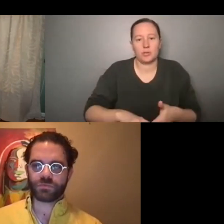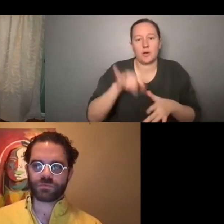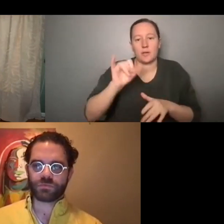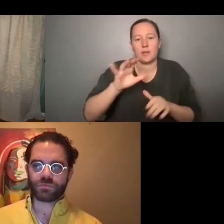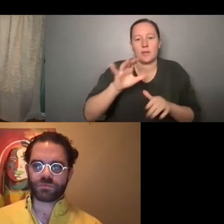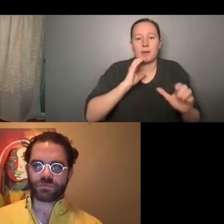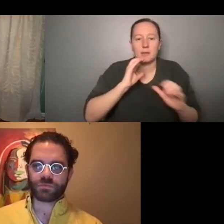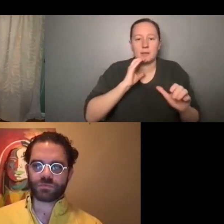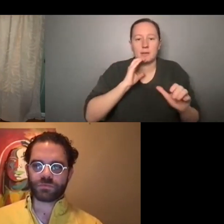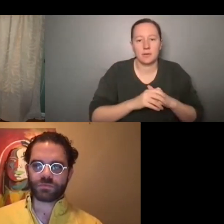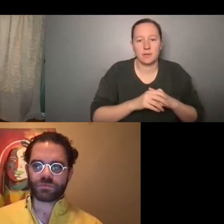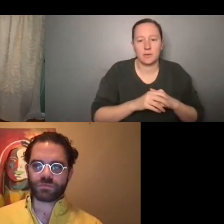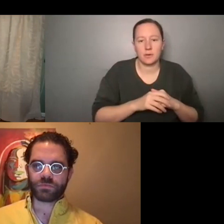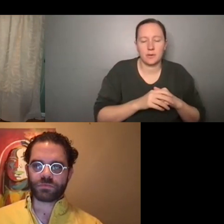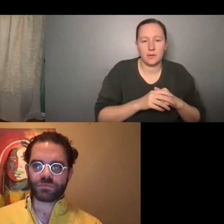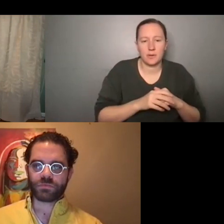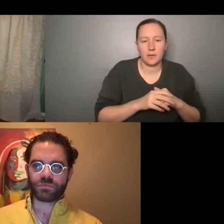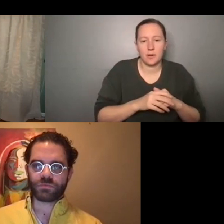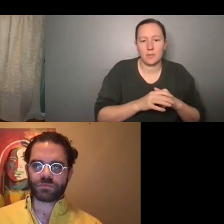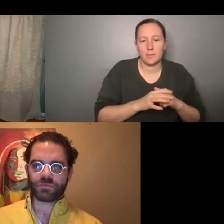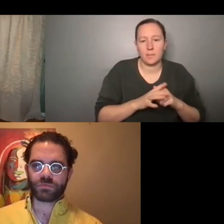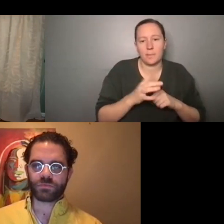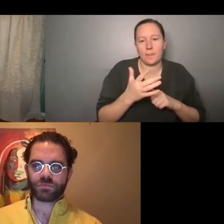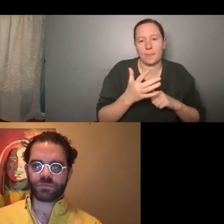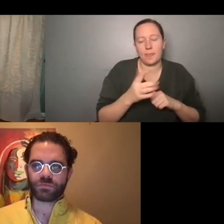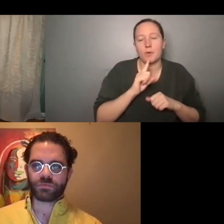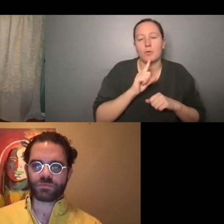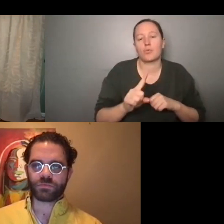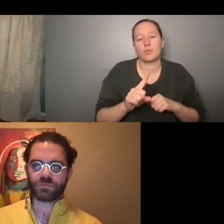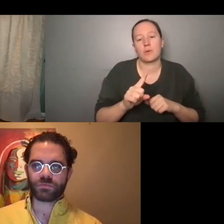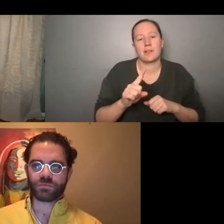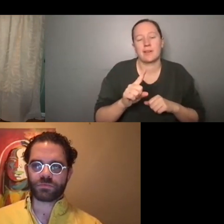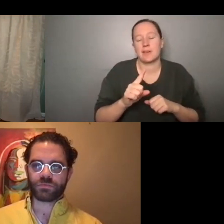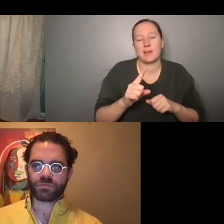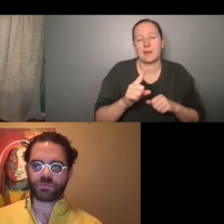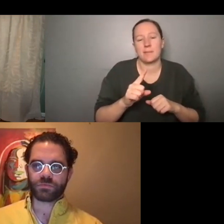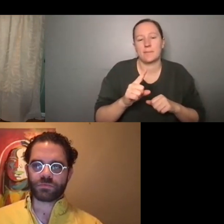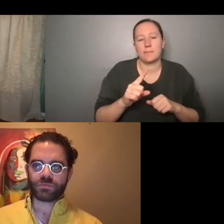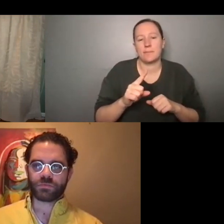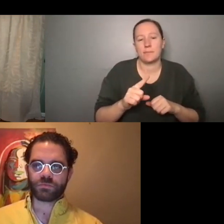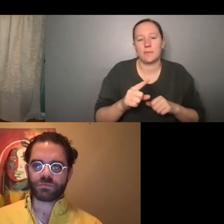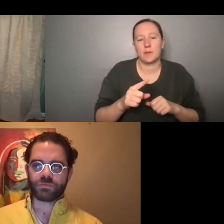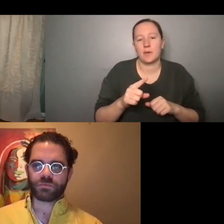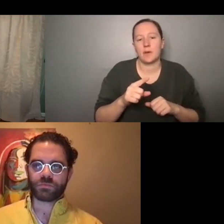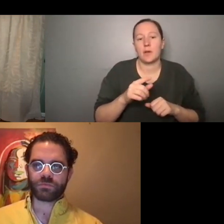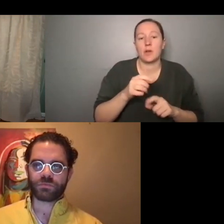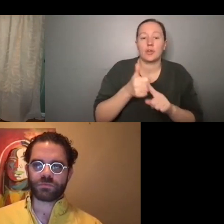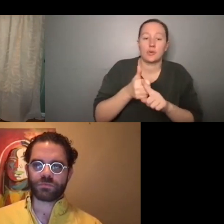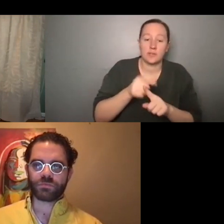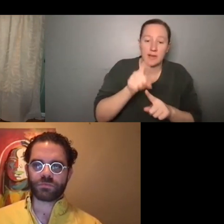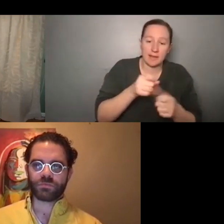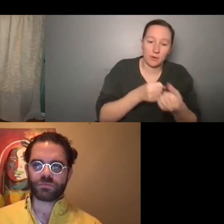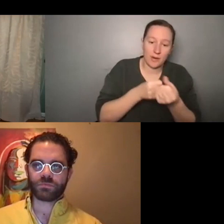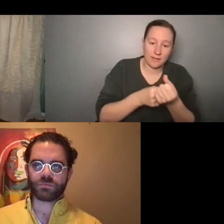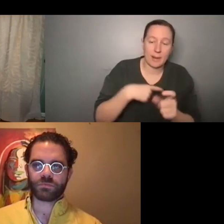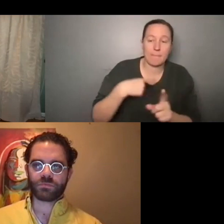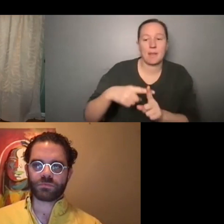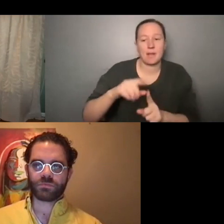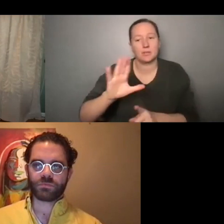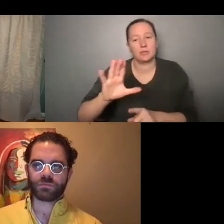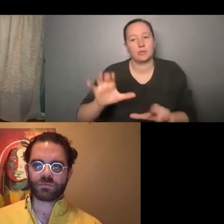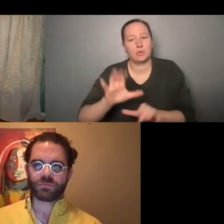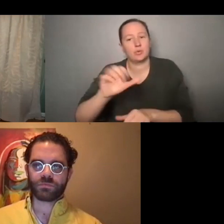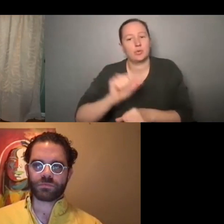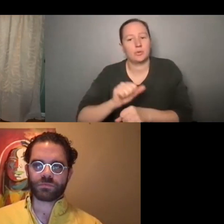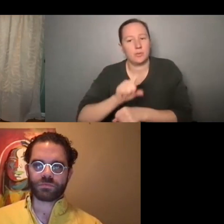take the advocacy off of, uh, some of the people that are, you know, having to both do their job and advocate for themselves, which can be,